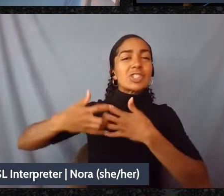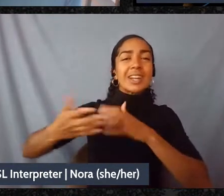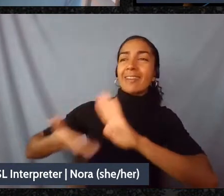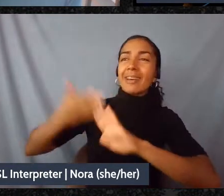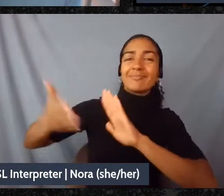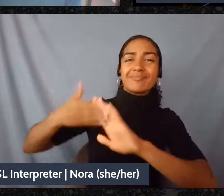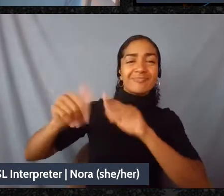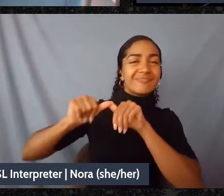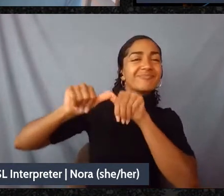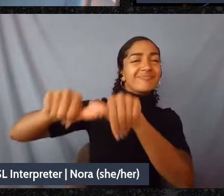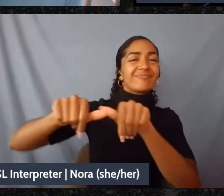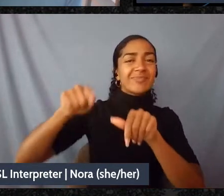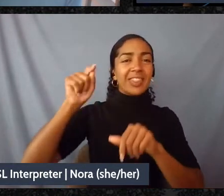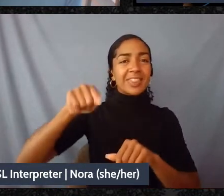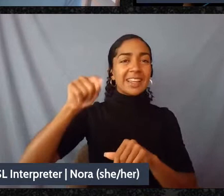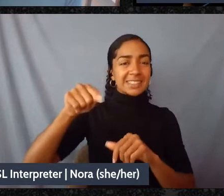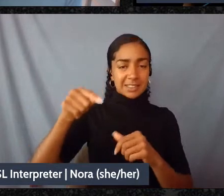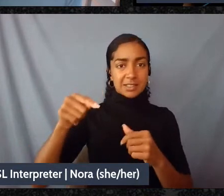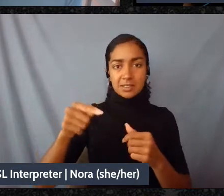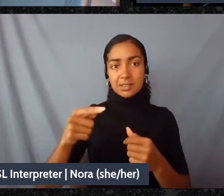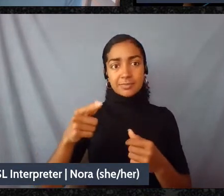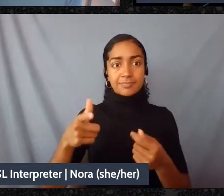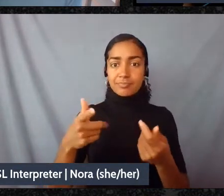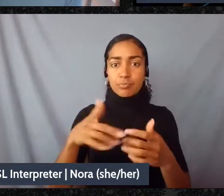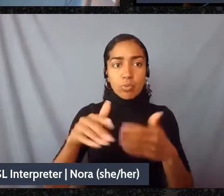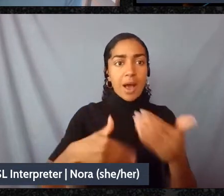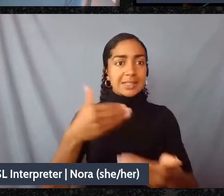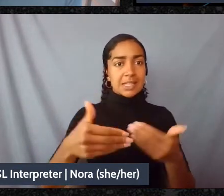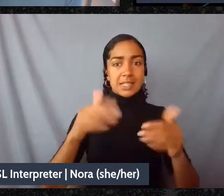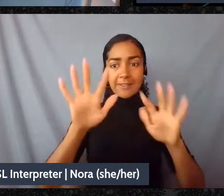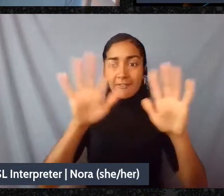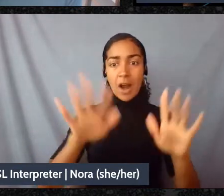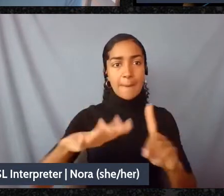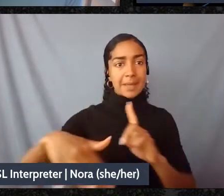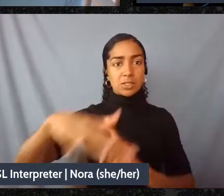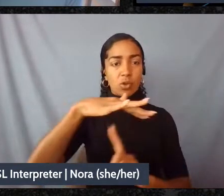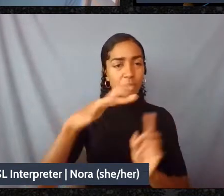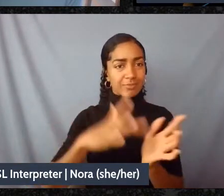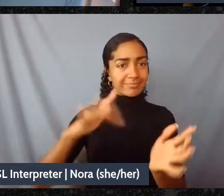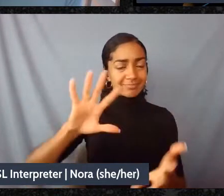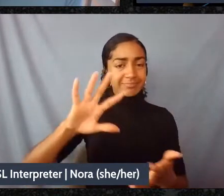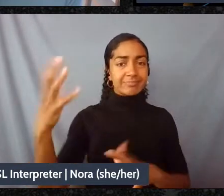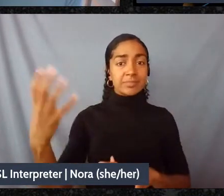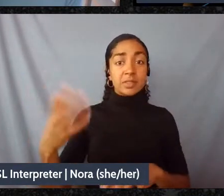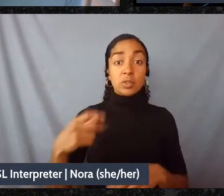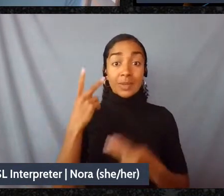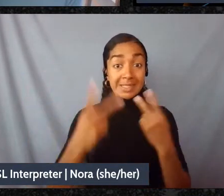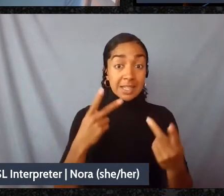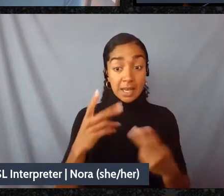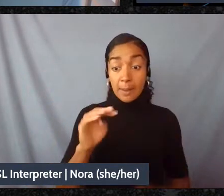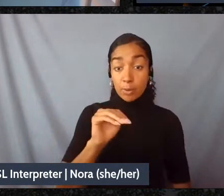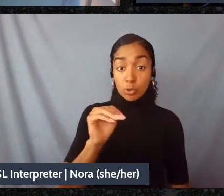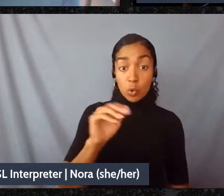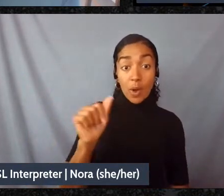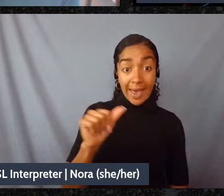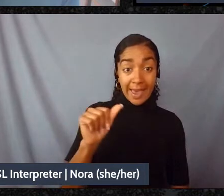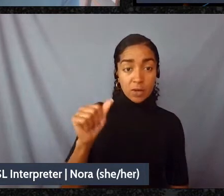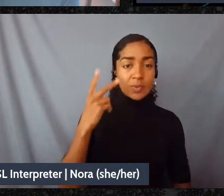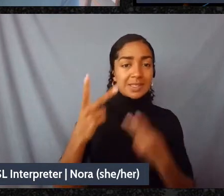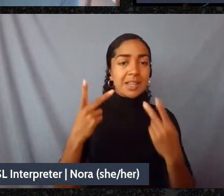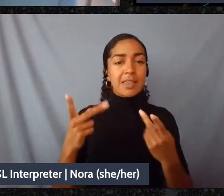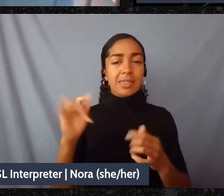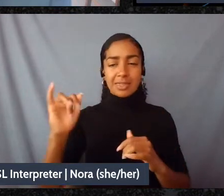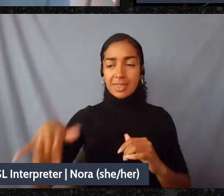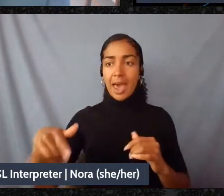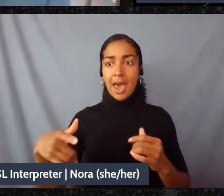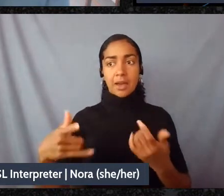the powerful expression of mutual aid is an expression of ungovernability. And so we must also explore